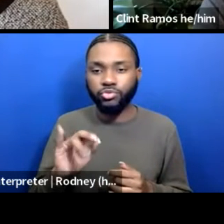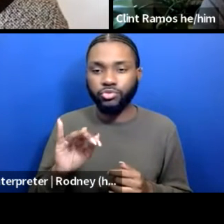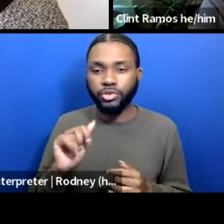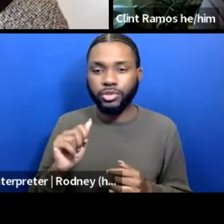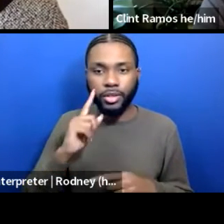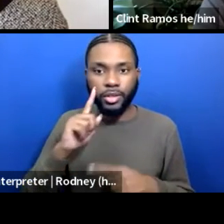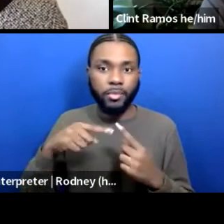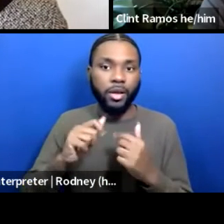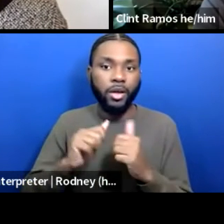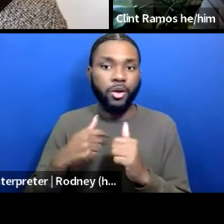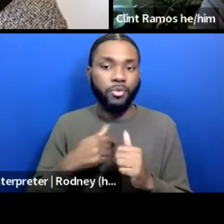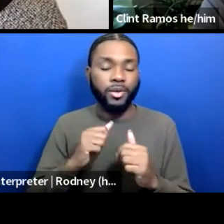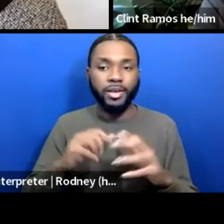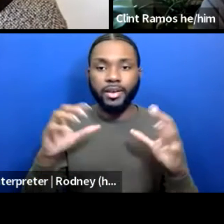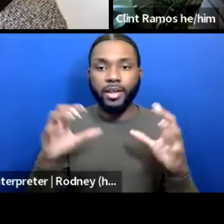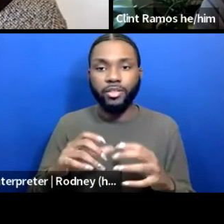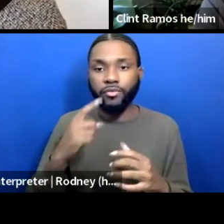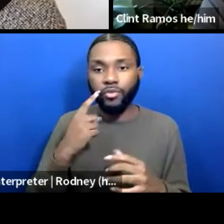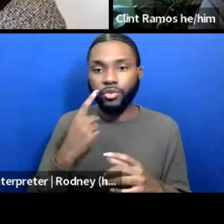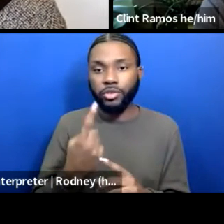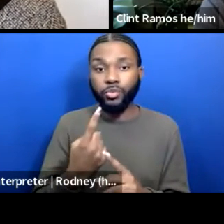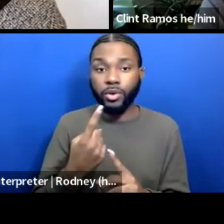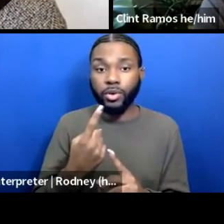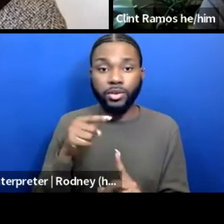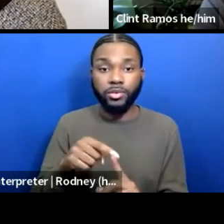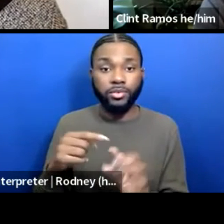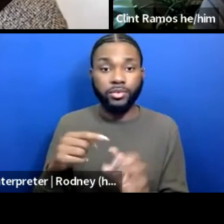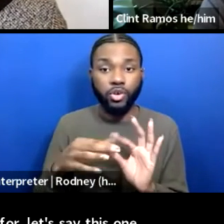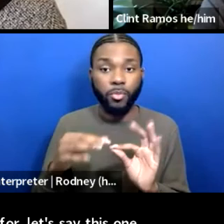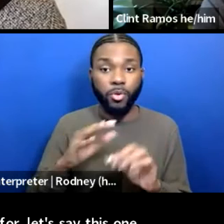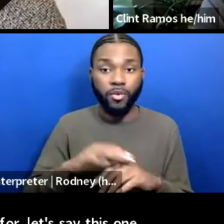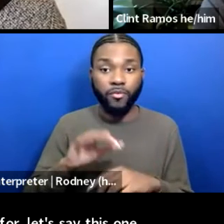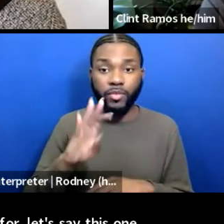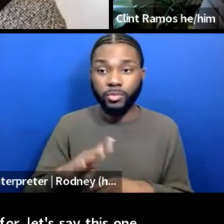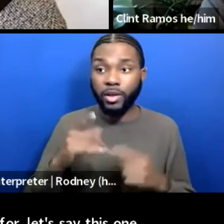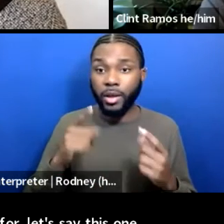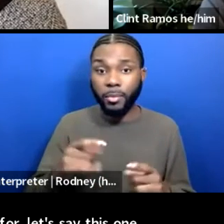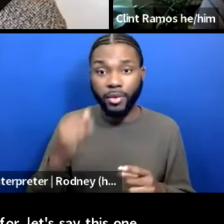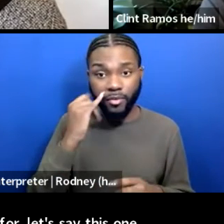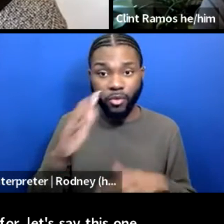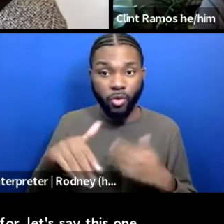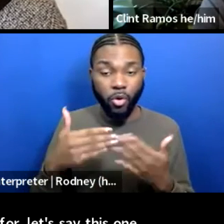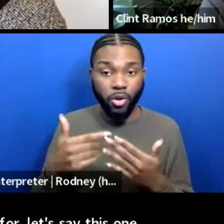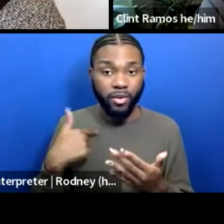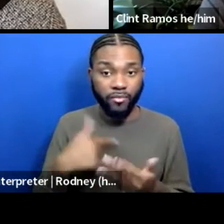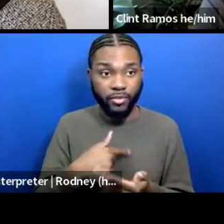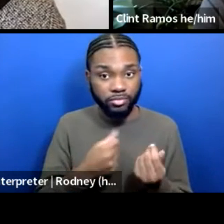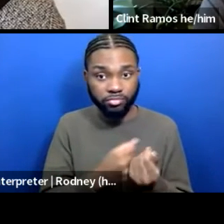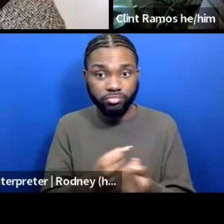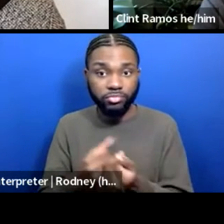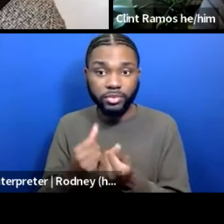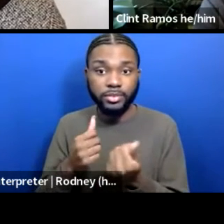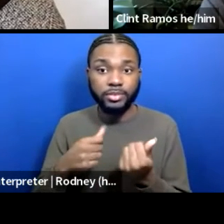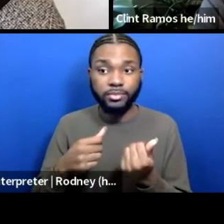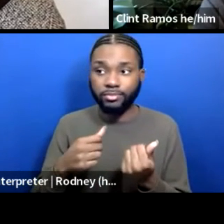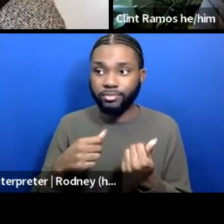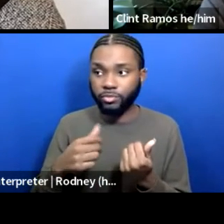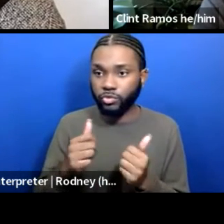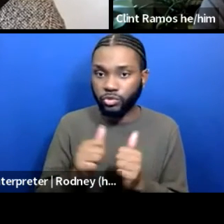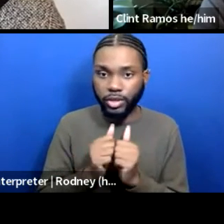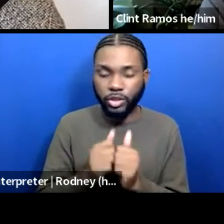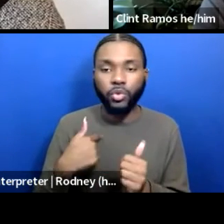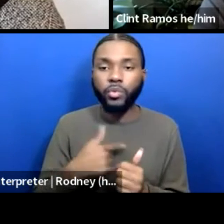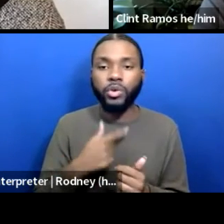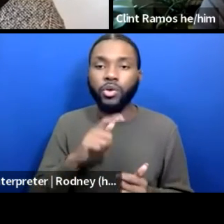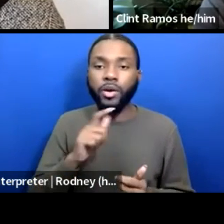together for, let's say, this one comment on Facebook. If all of us became advocates together, we wouldn't exhaust our advocates who are making change,